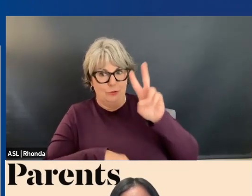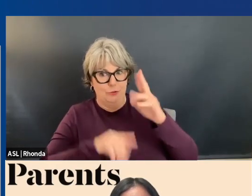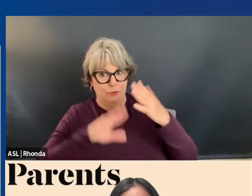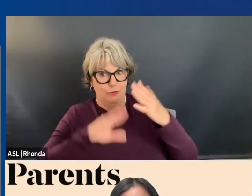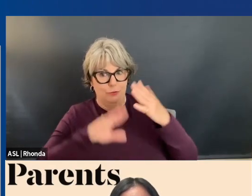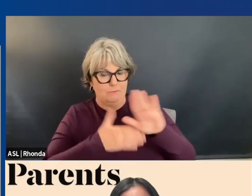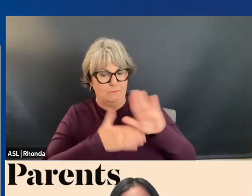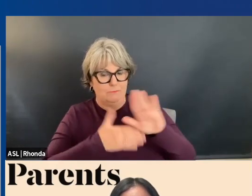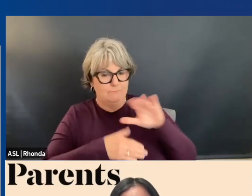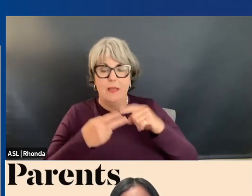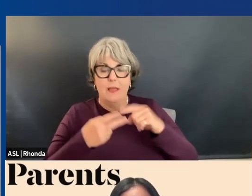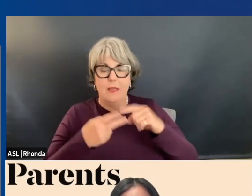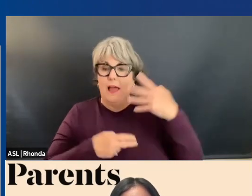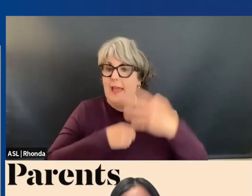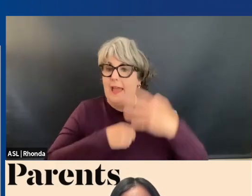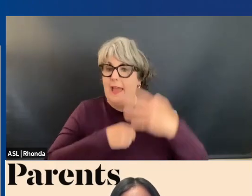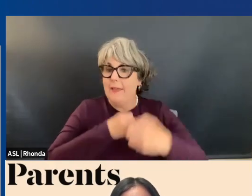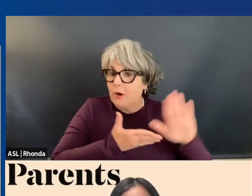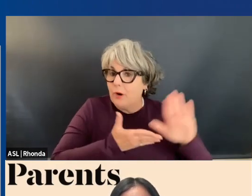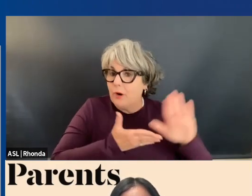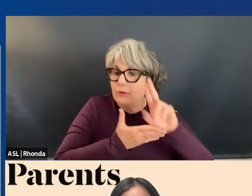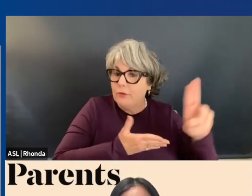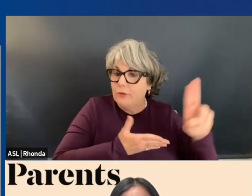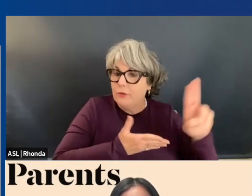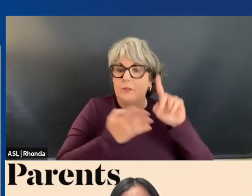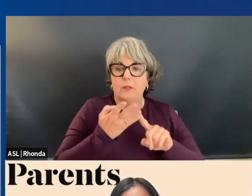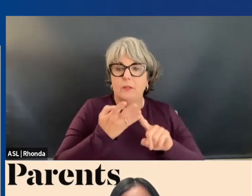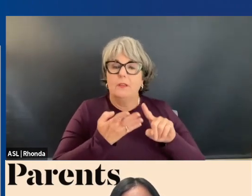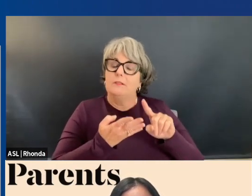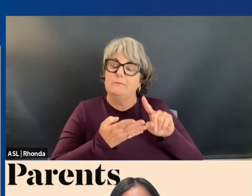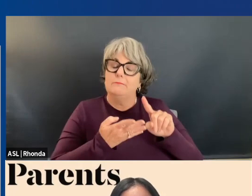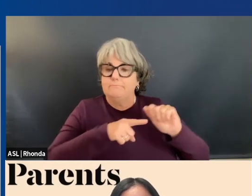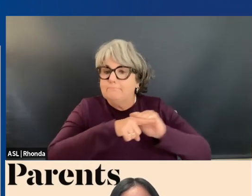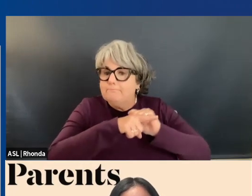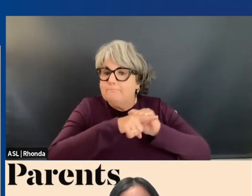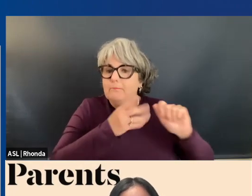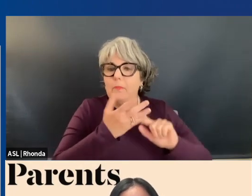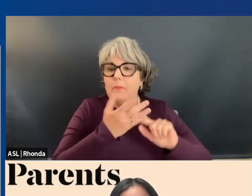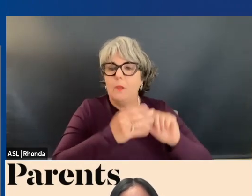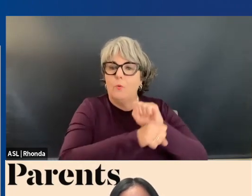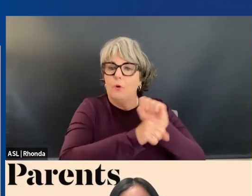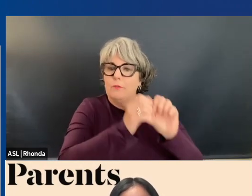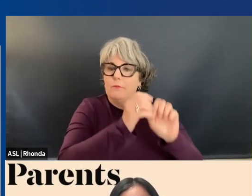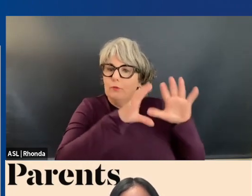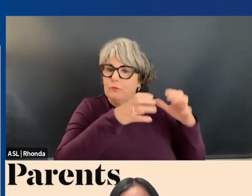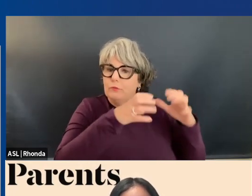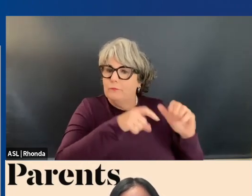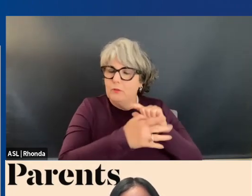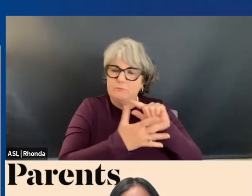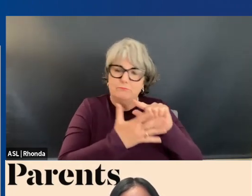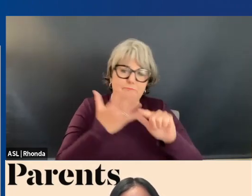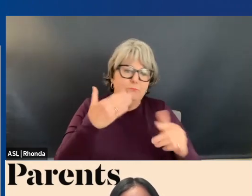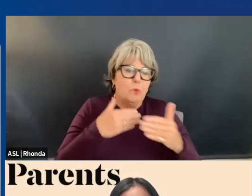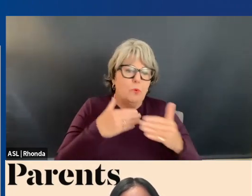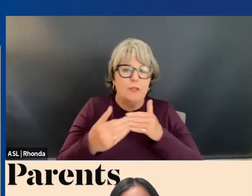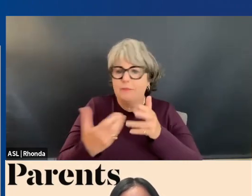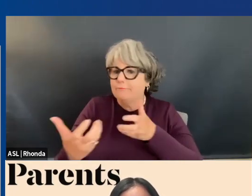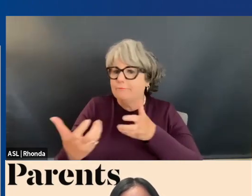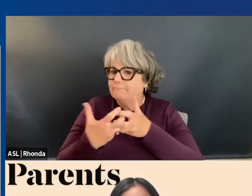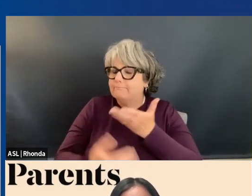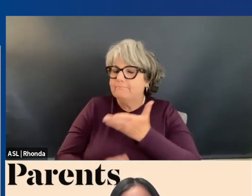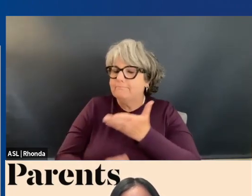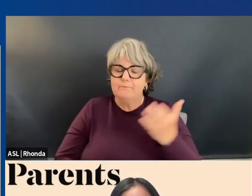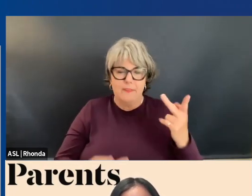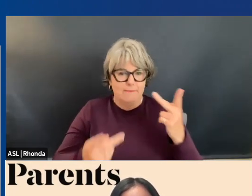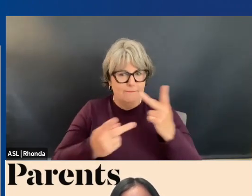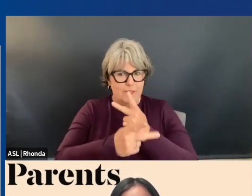It could be a four-year college or university. It could be a registered apprenticeship or workforce development training. Whatever it may be, navigating